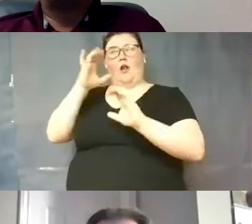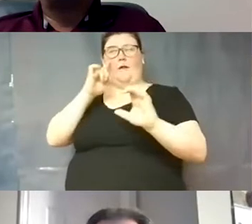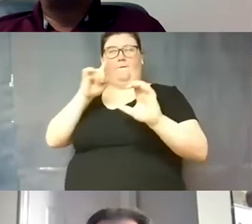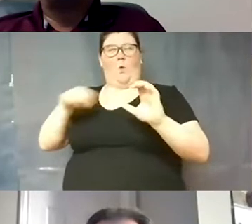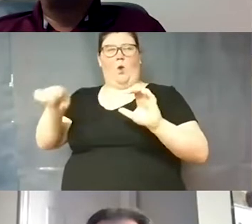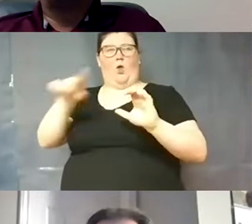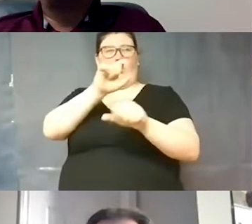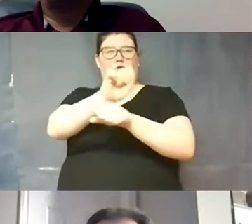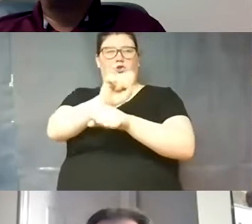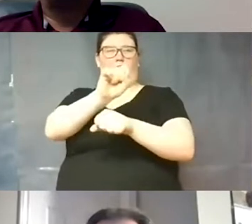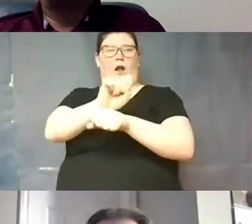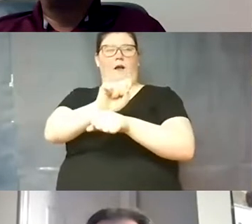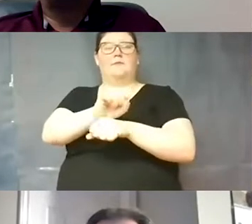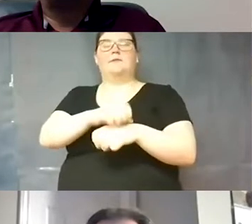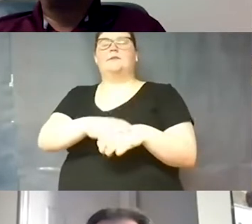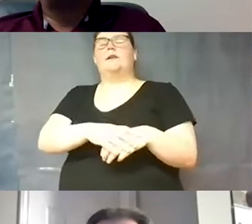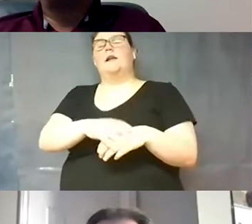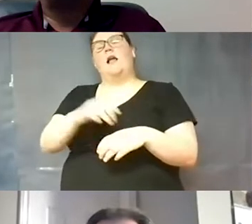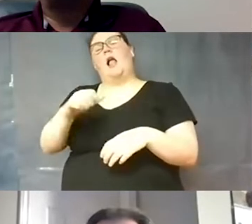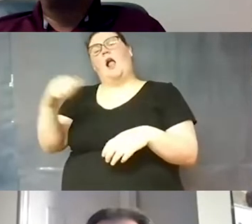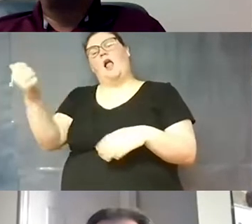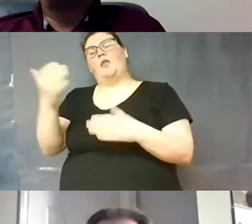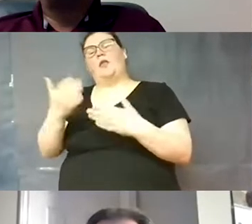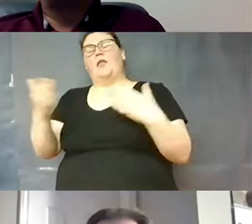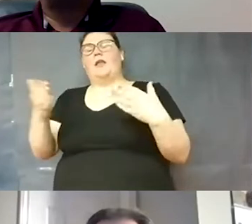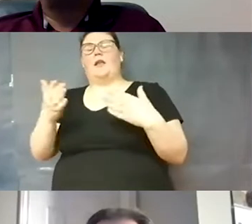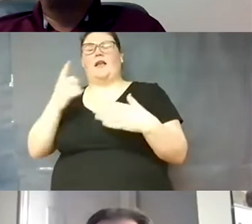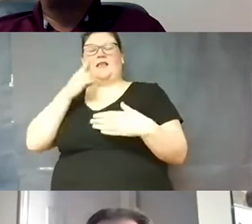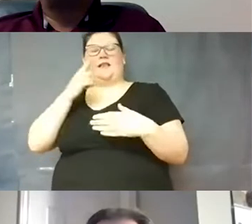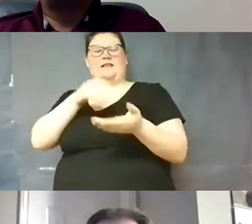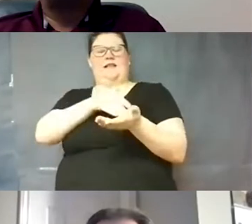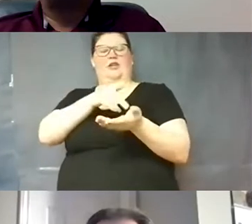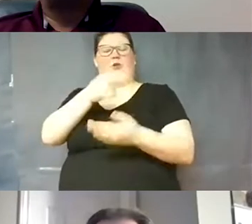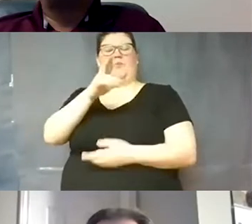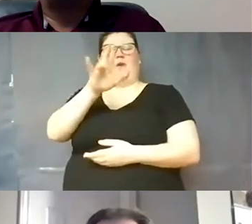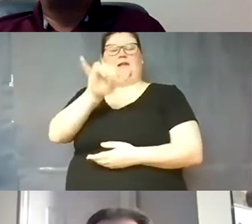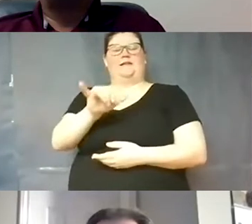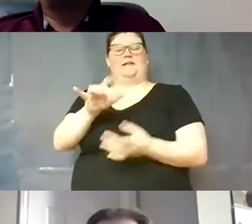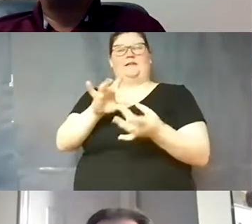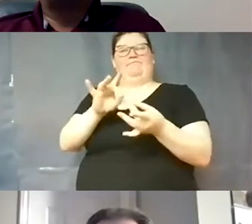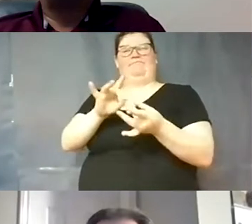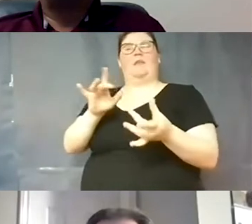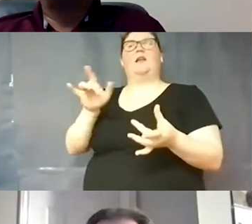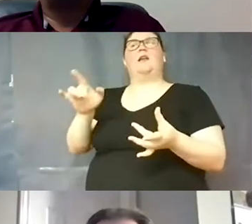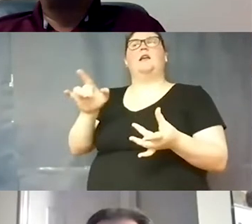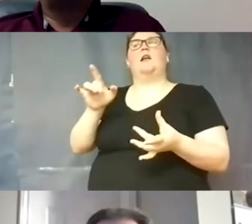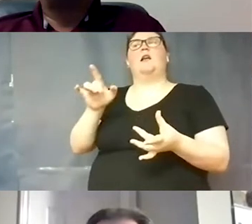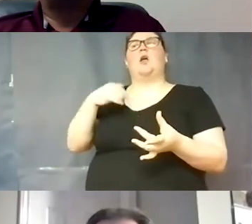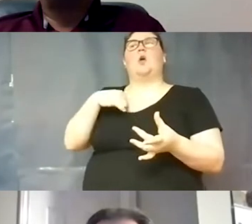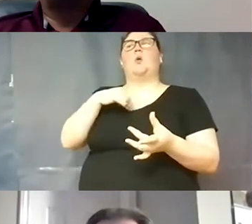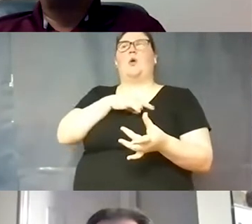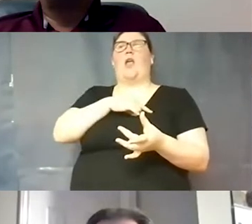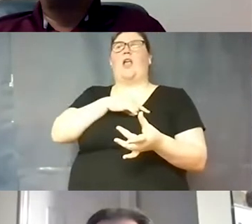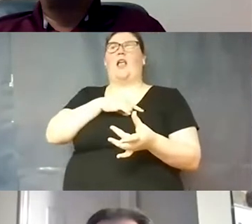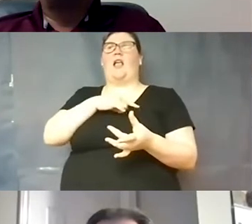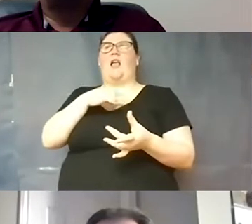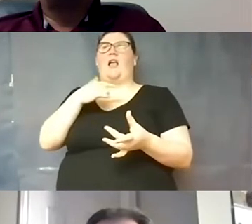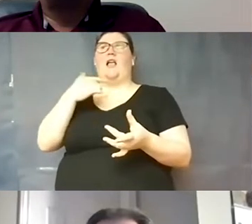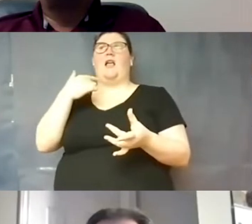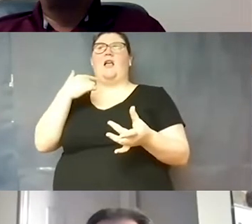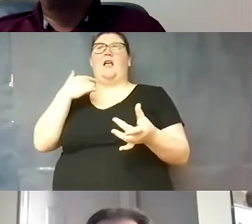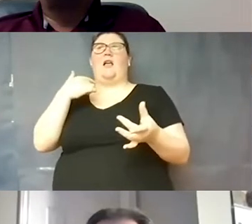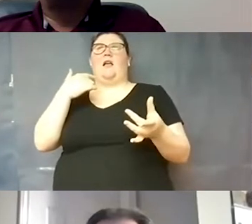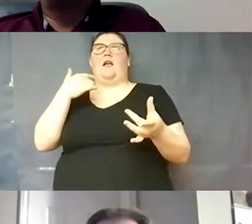um and the other thing is is i think dr presley referenced it is that we are down a number of students in in